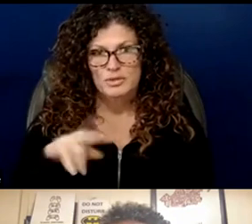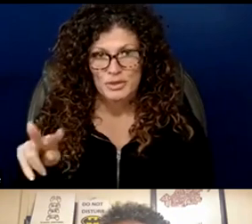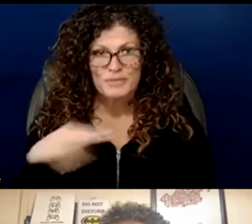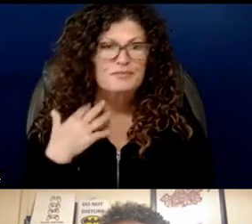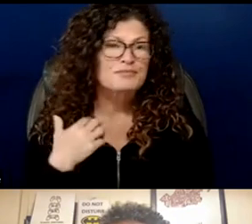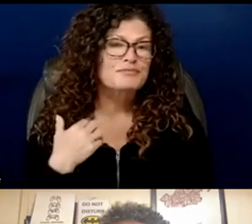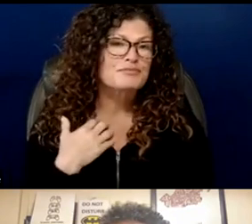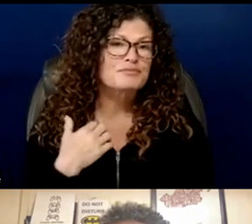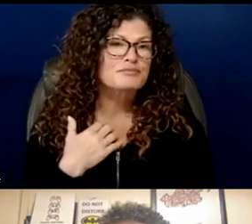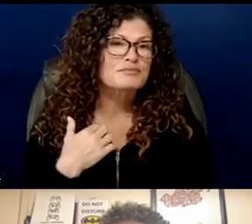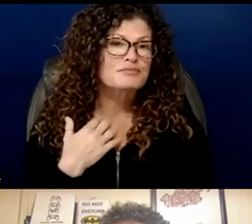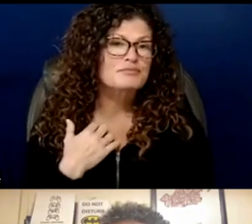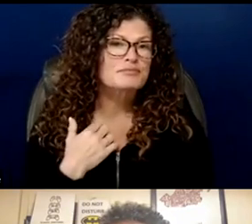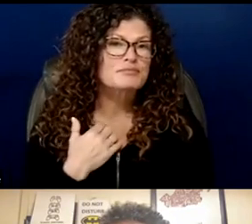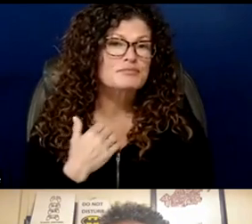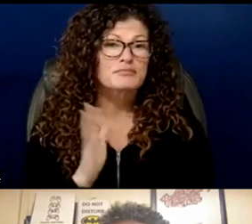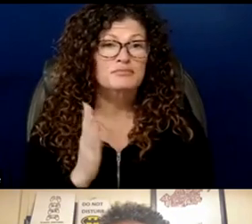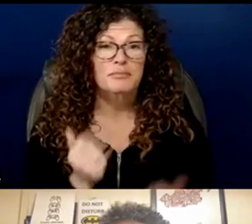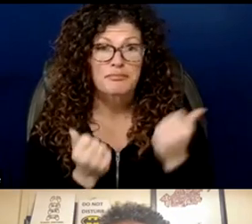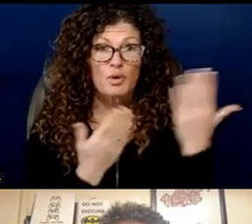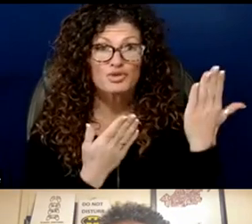uh i will entertain a motion